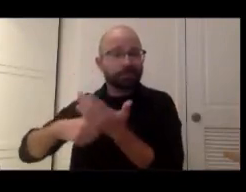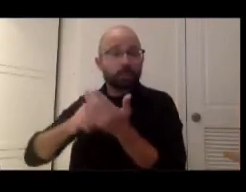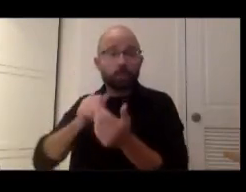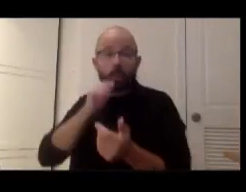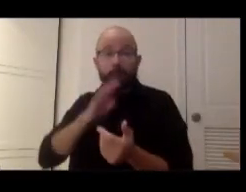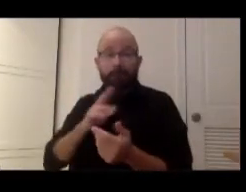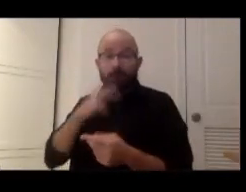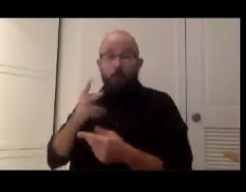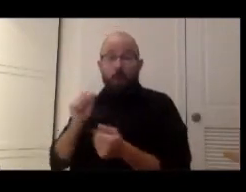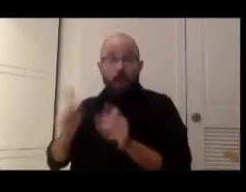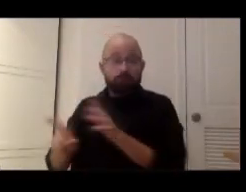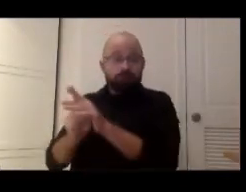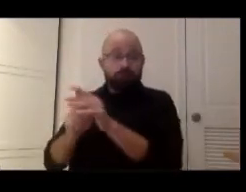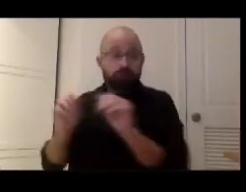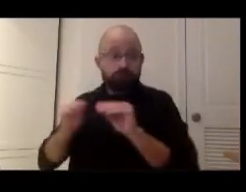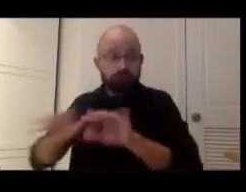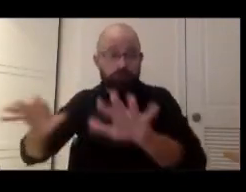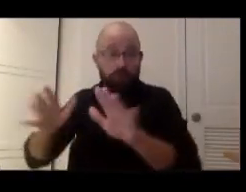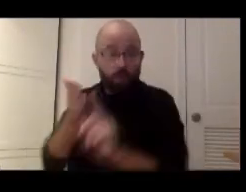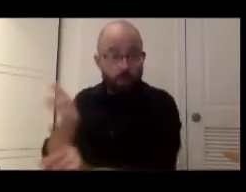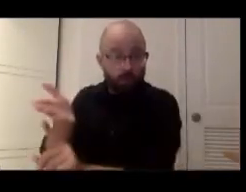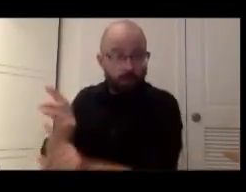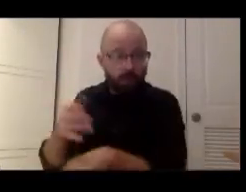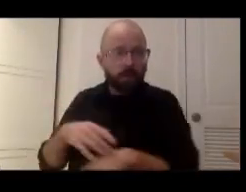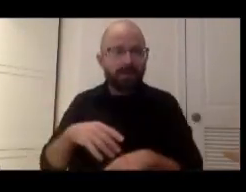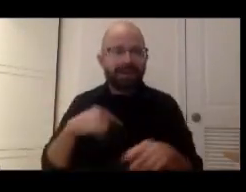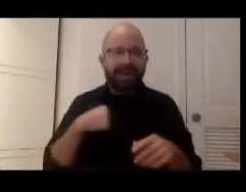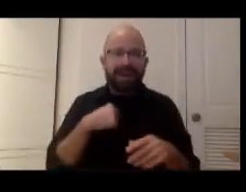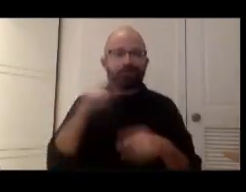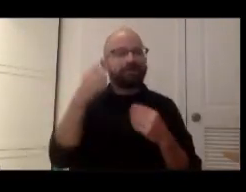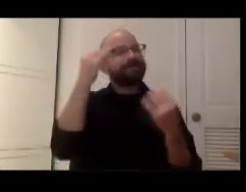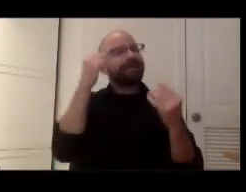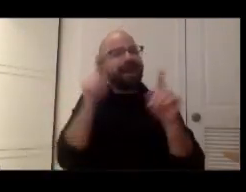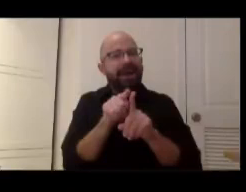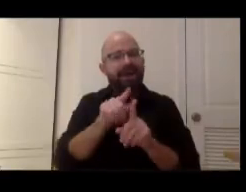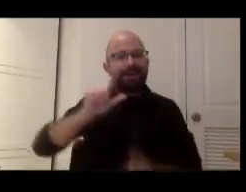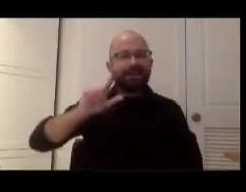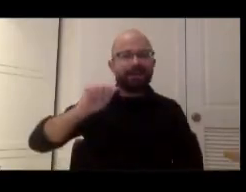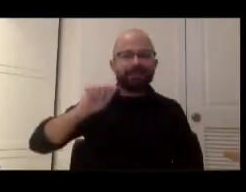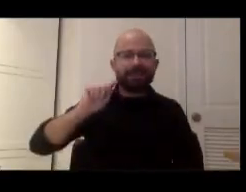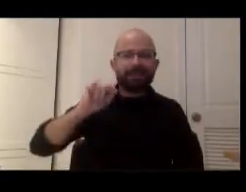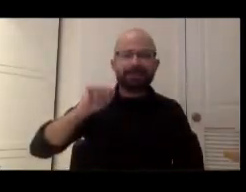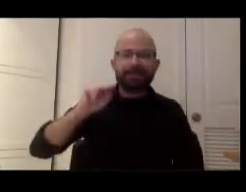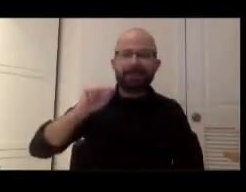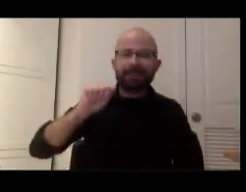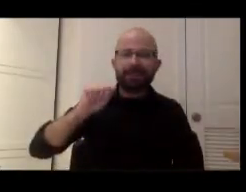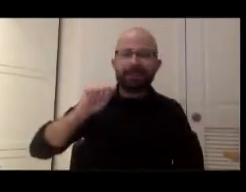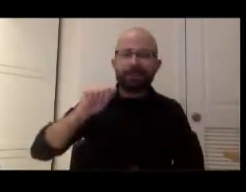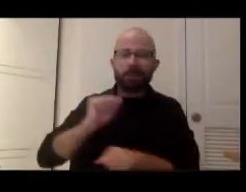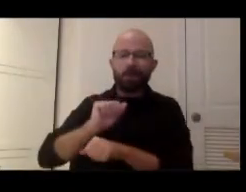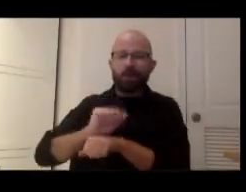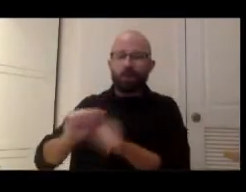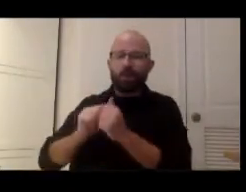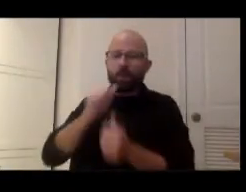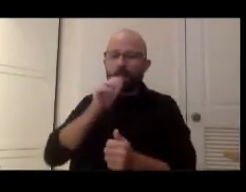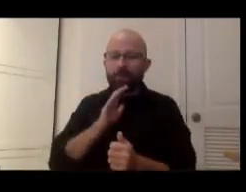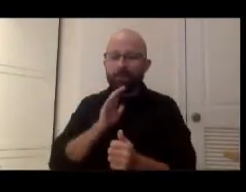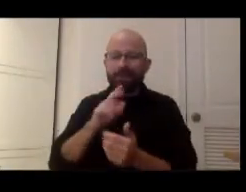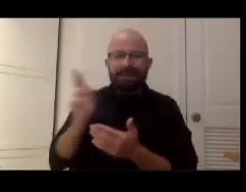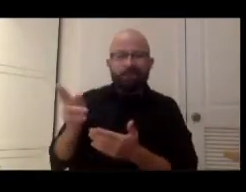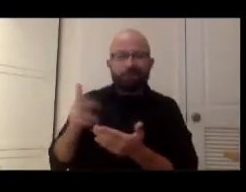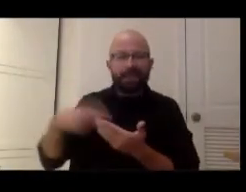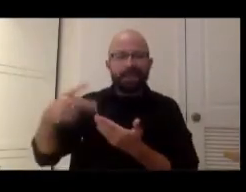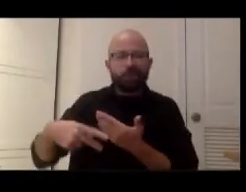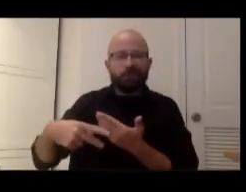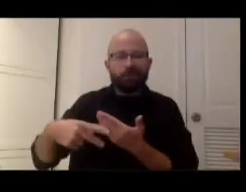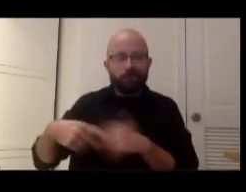I was just reflecting, you know, as a Latina and working with the Women's History Initiative, I keep on looking at all these things in the